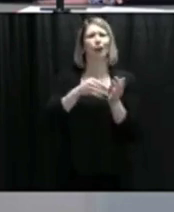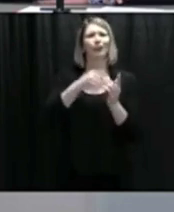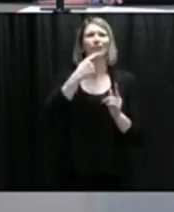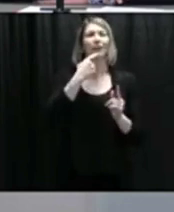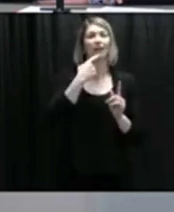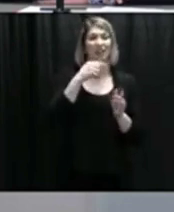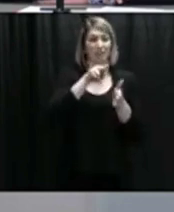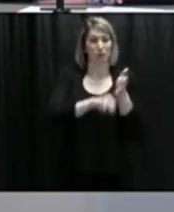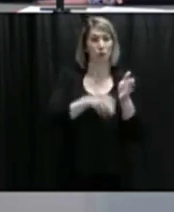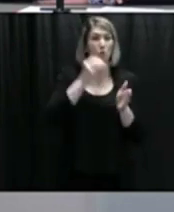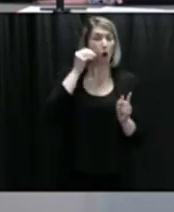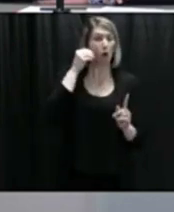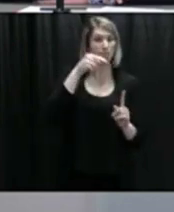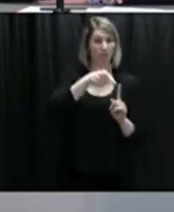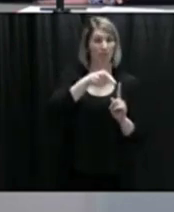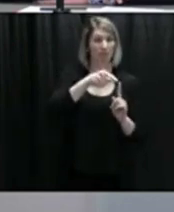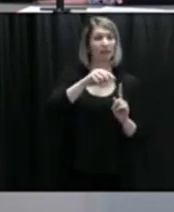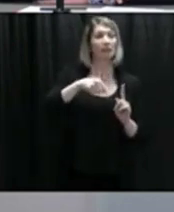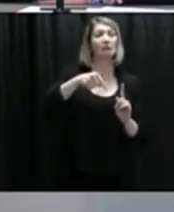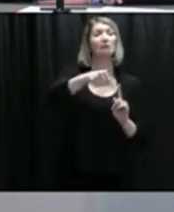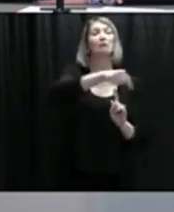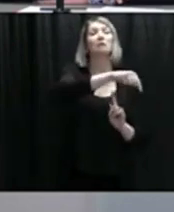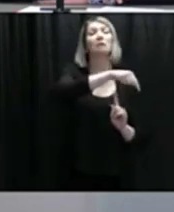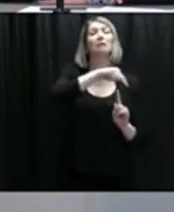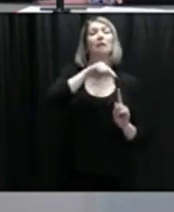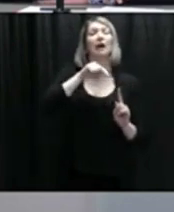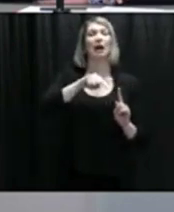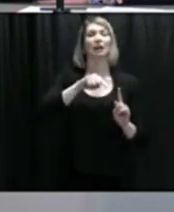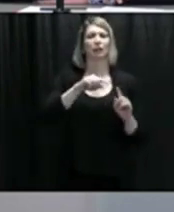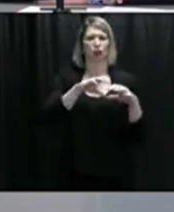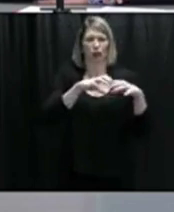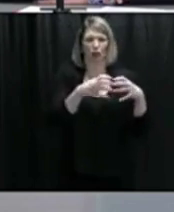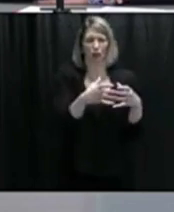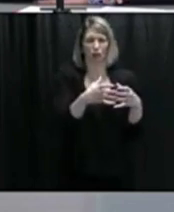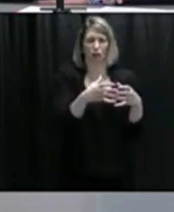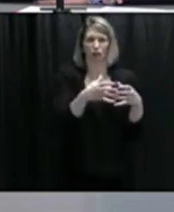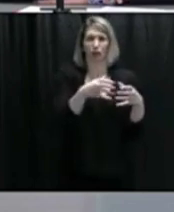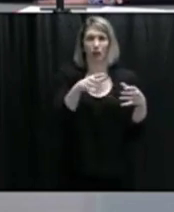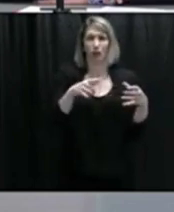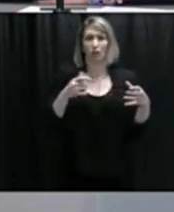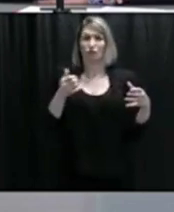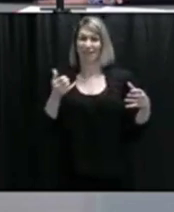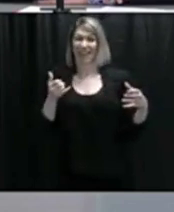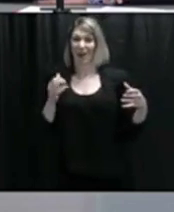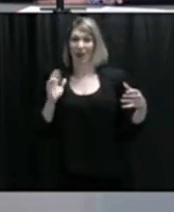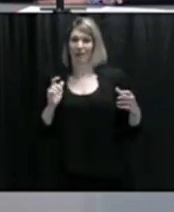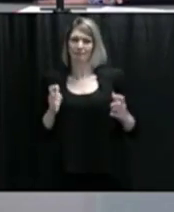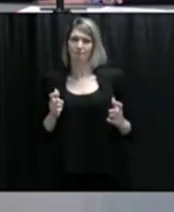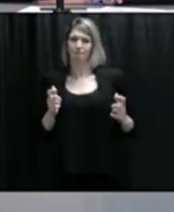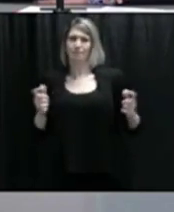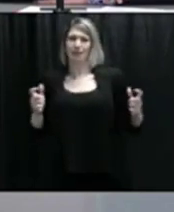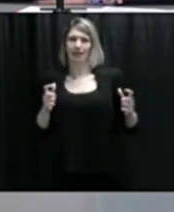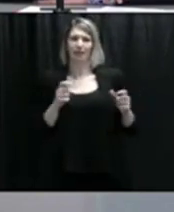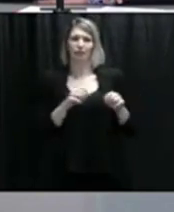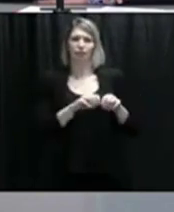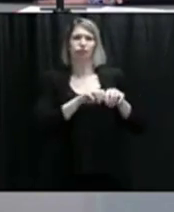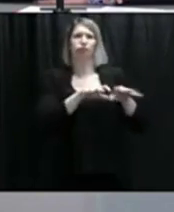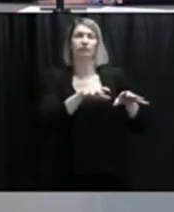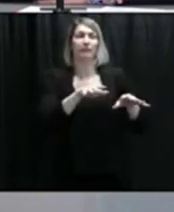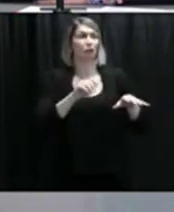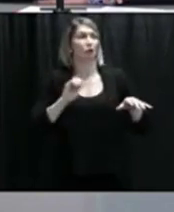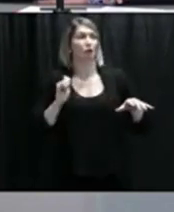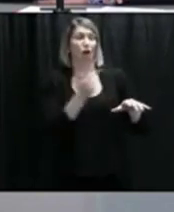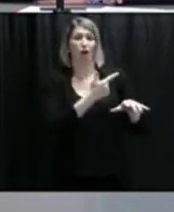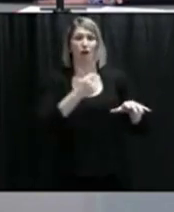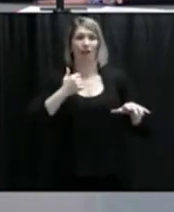in the actual funeral home space? So now that we're calling it, you know, the biggest cluster in the country, is there a consistent criteria that's being